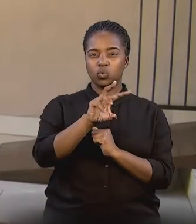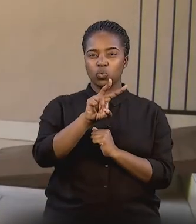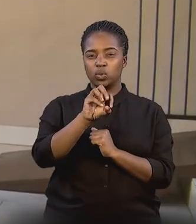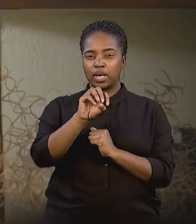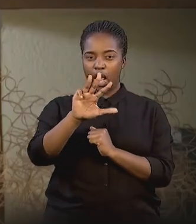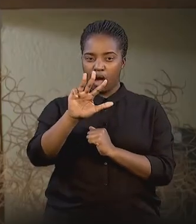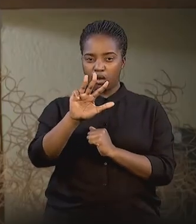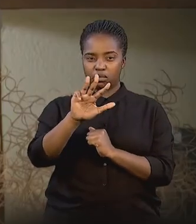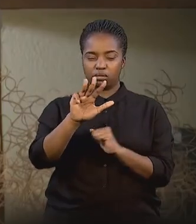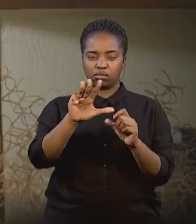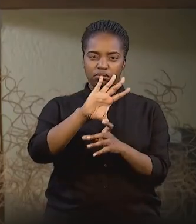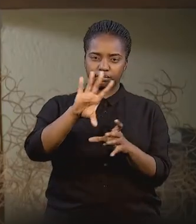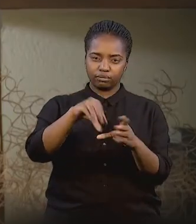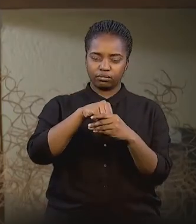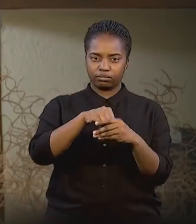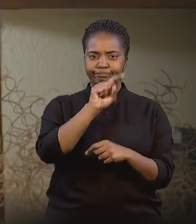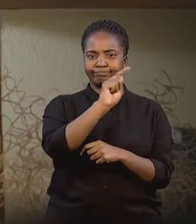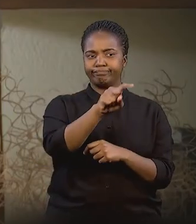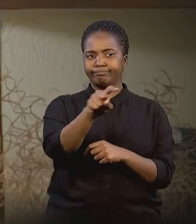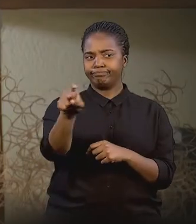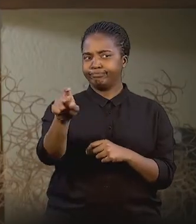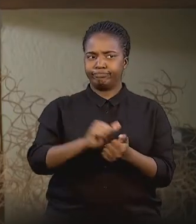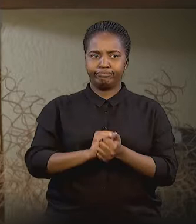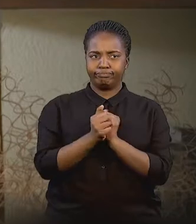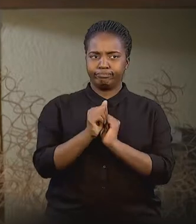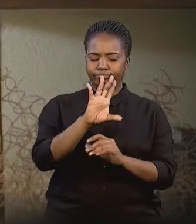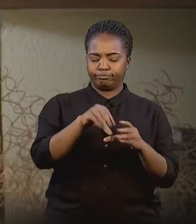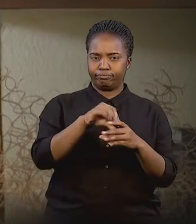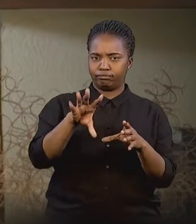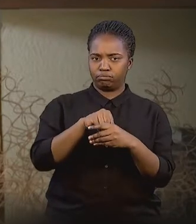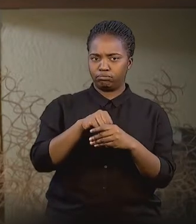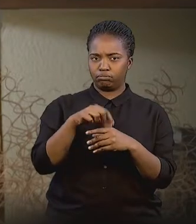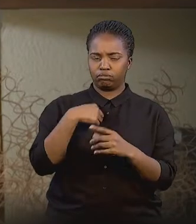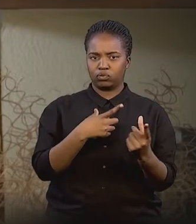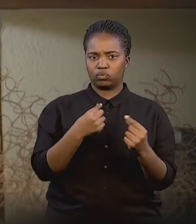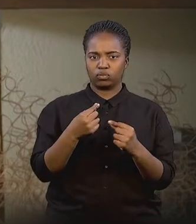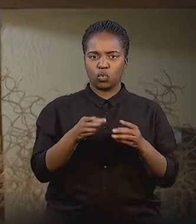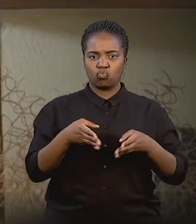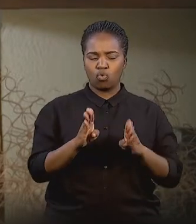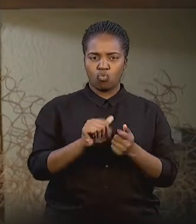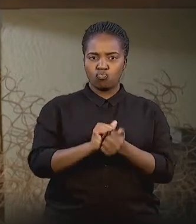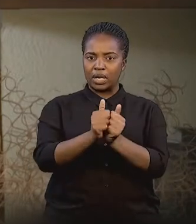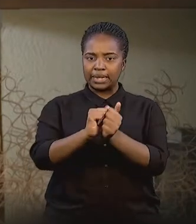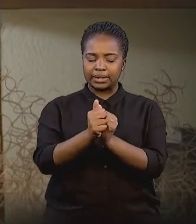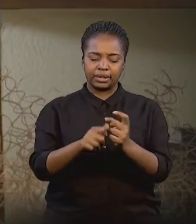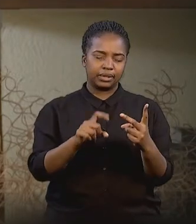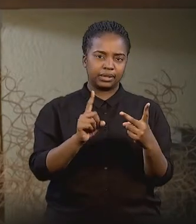2009. I've participated in a number of different sports. So, I've done road races,